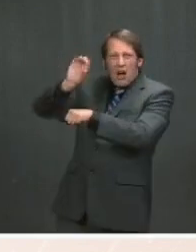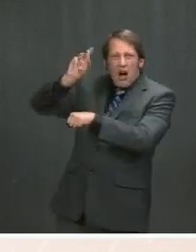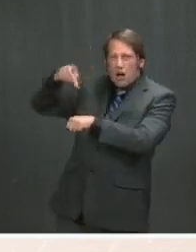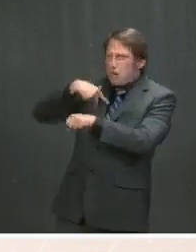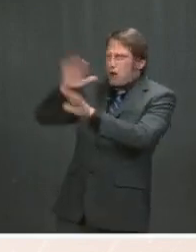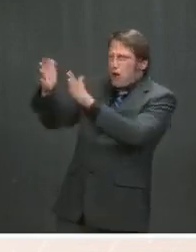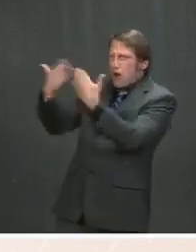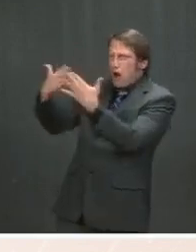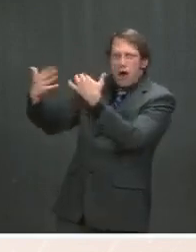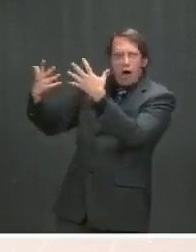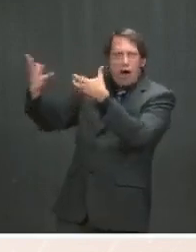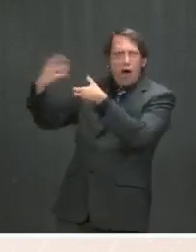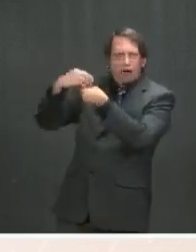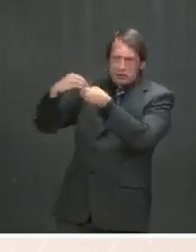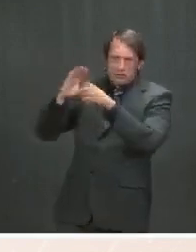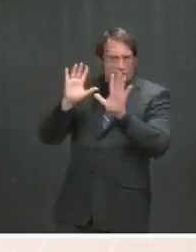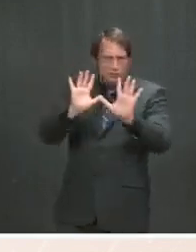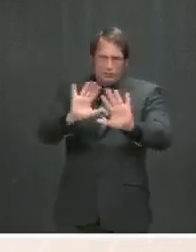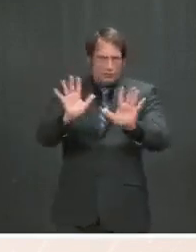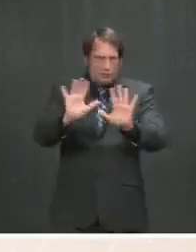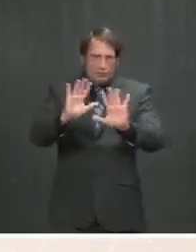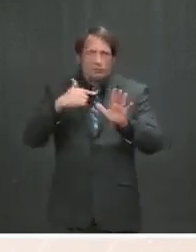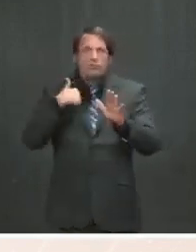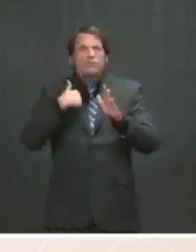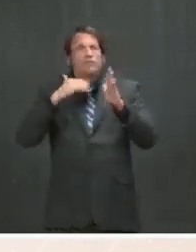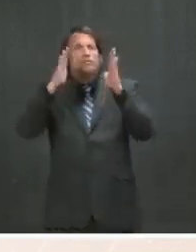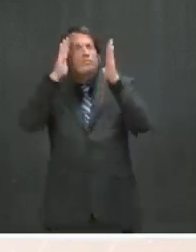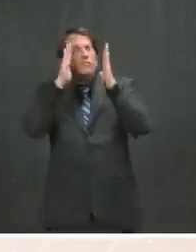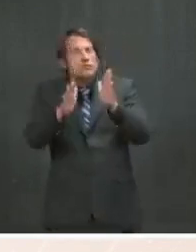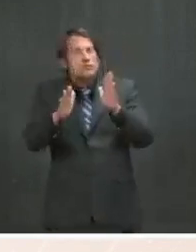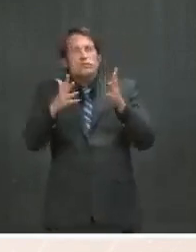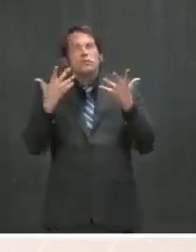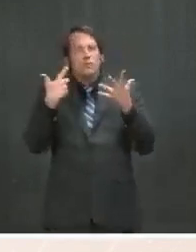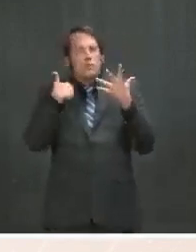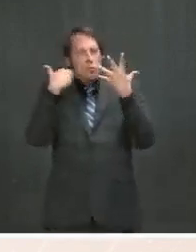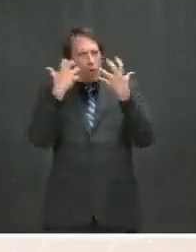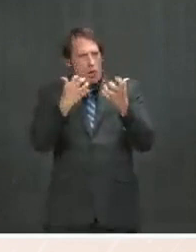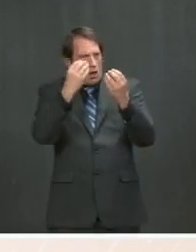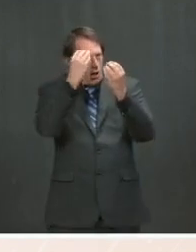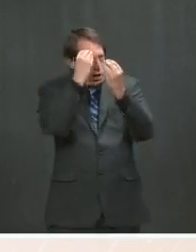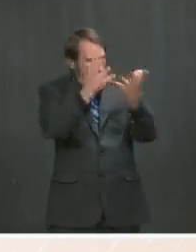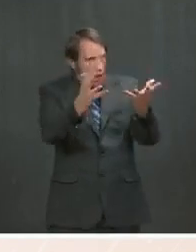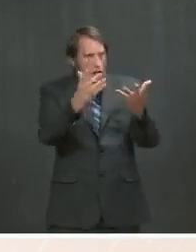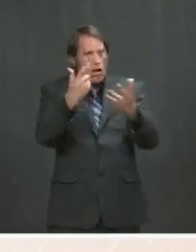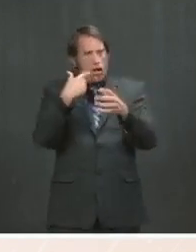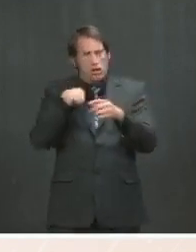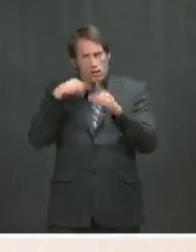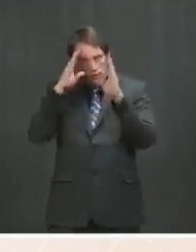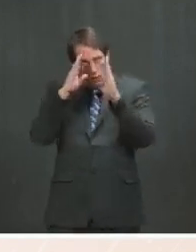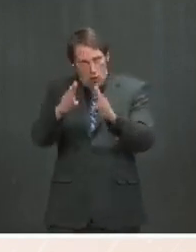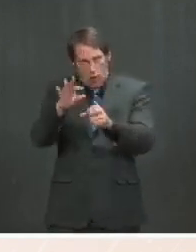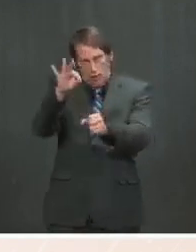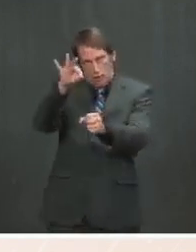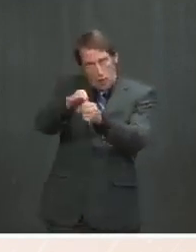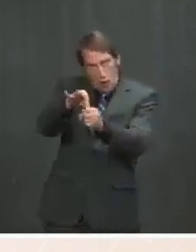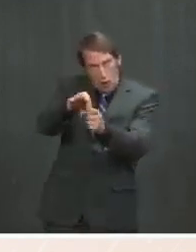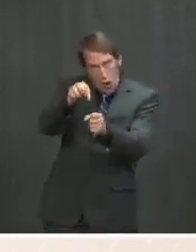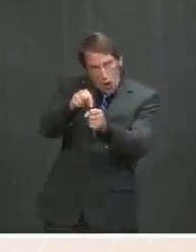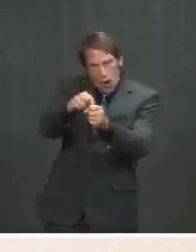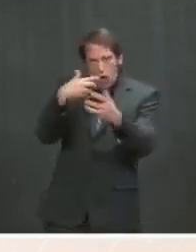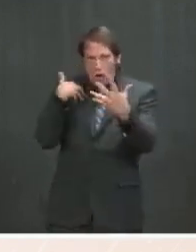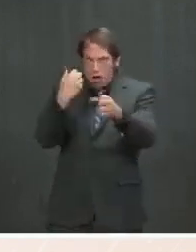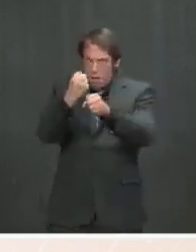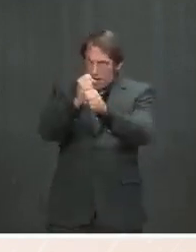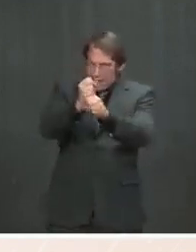continuing to convey that it's important that voting is easier, not harder. That when there are laws in place that make it harder, we certainly